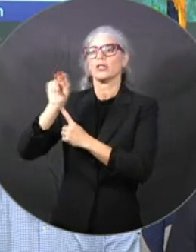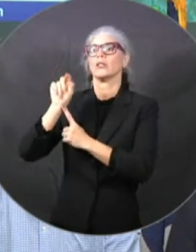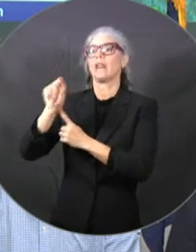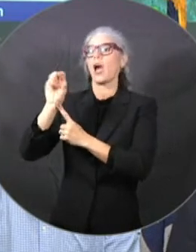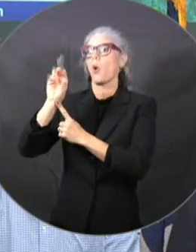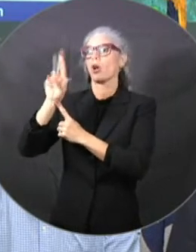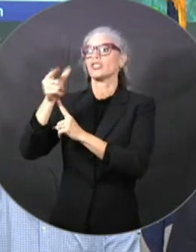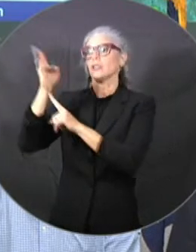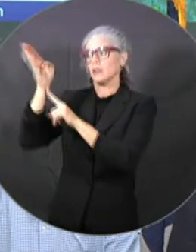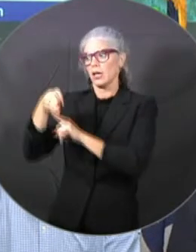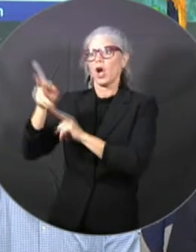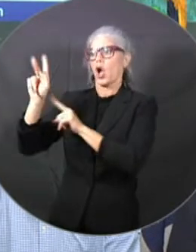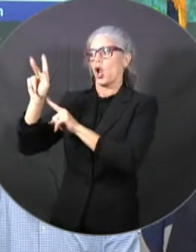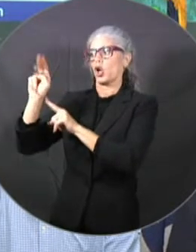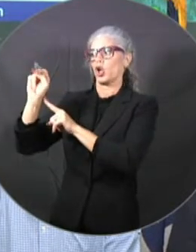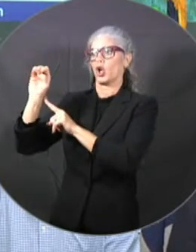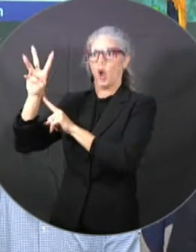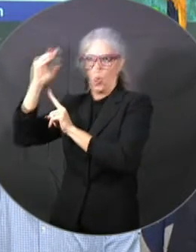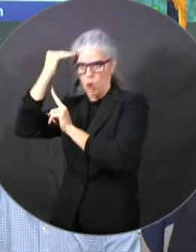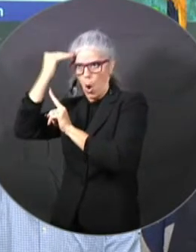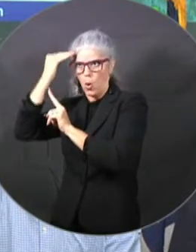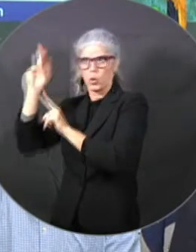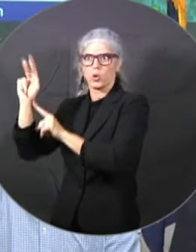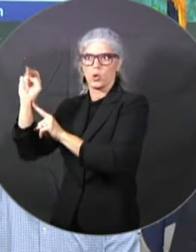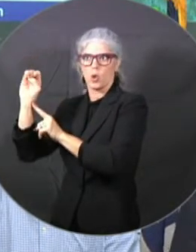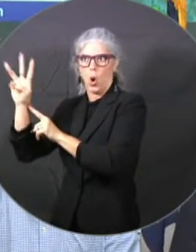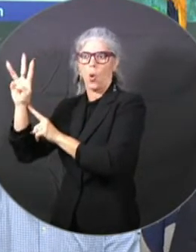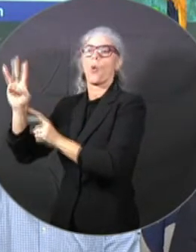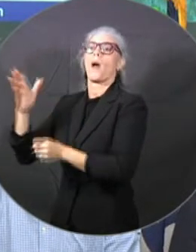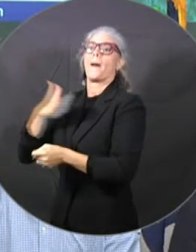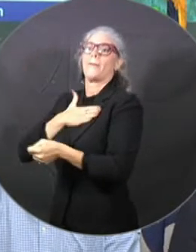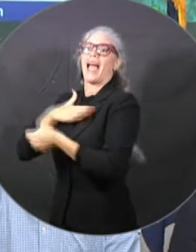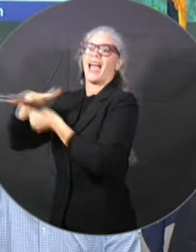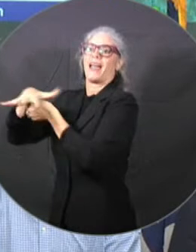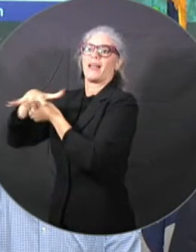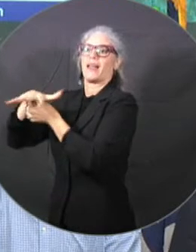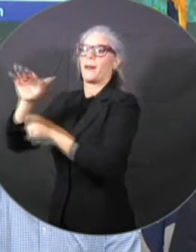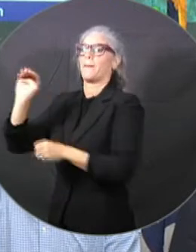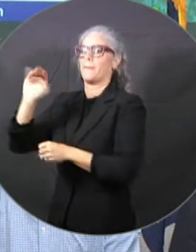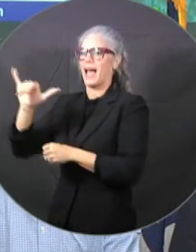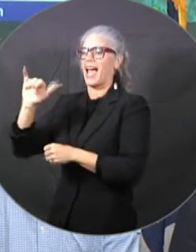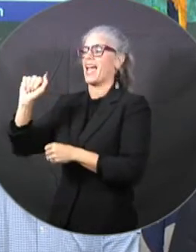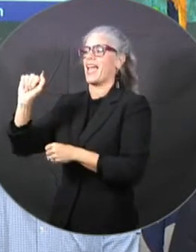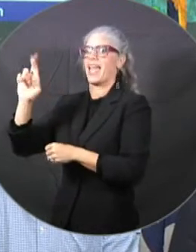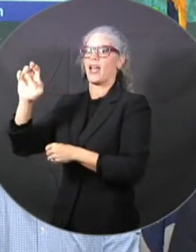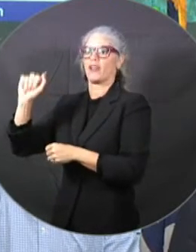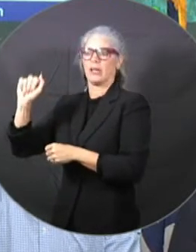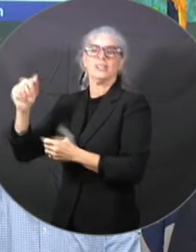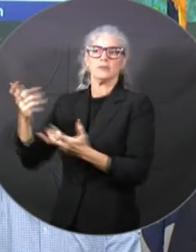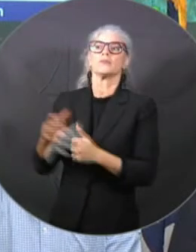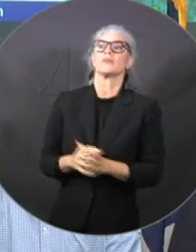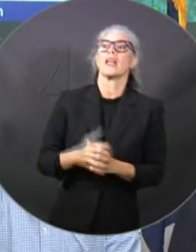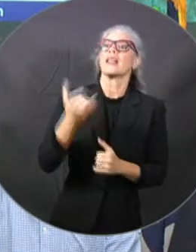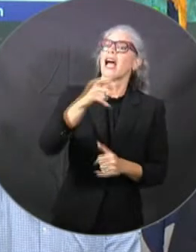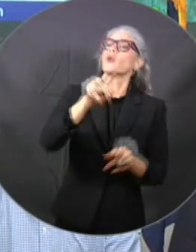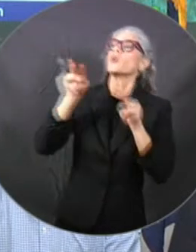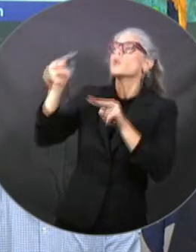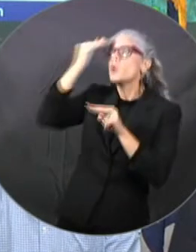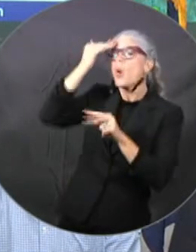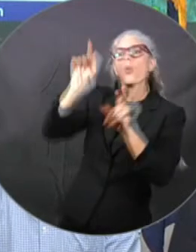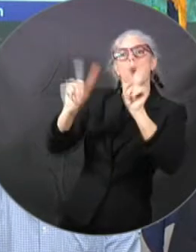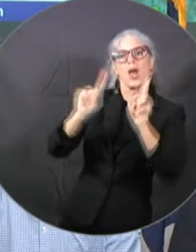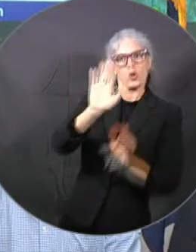is that you live in. Several counties have already initiated their protective measures and are getting ready to